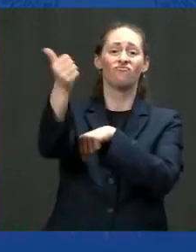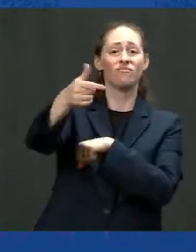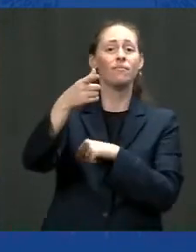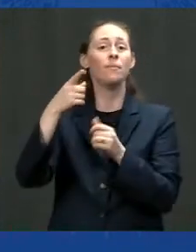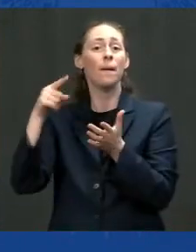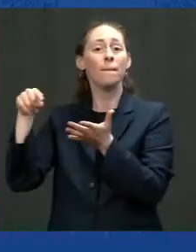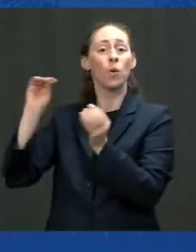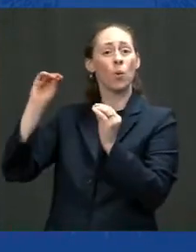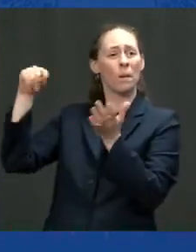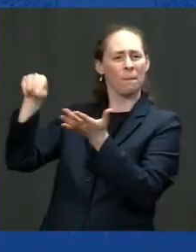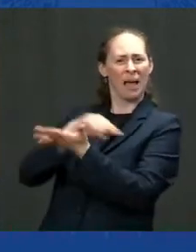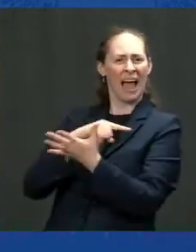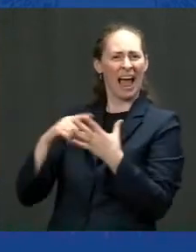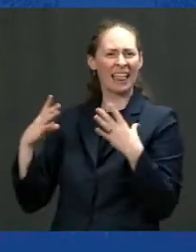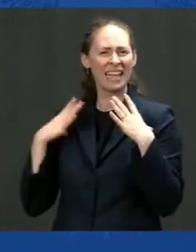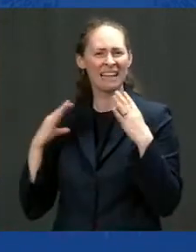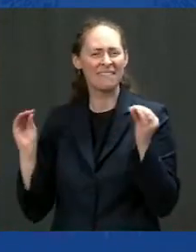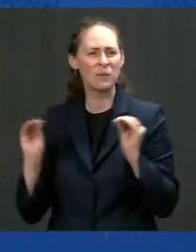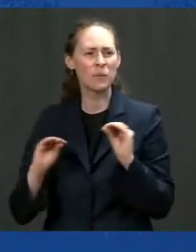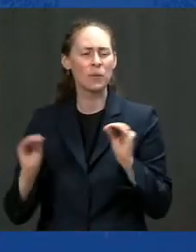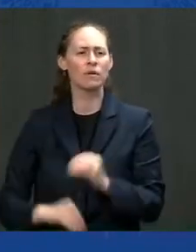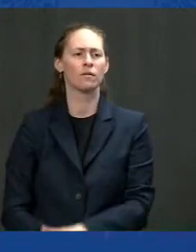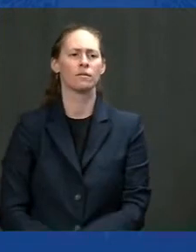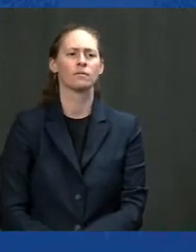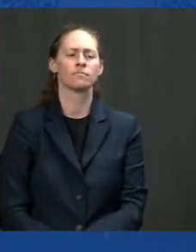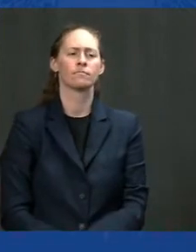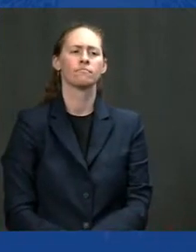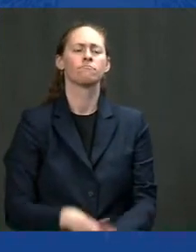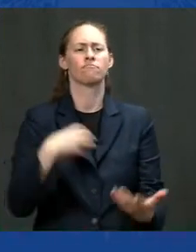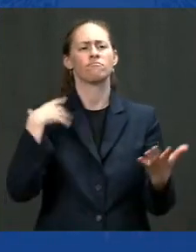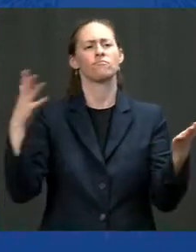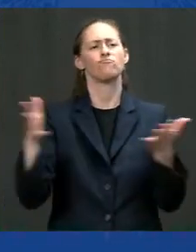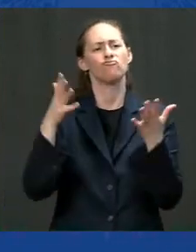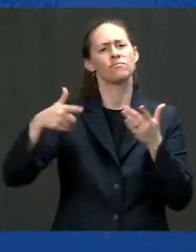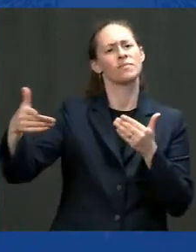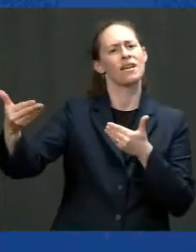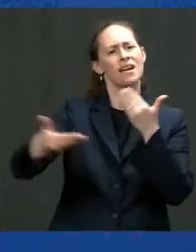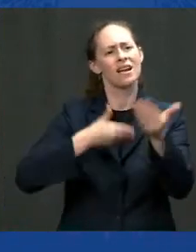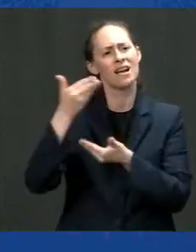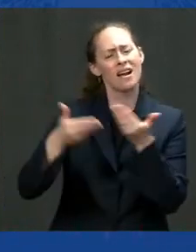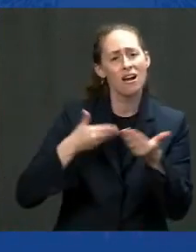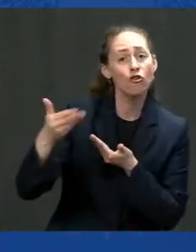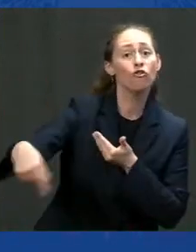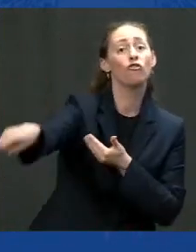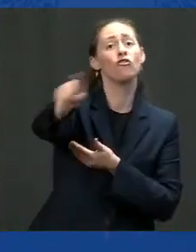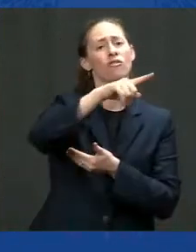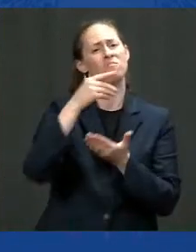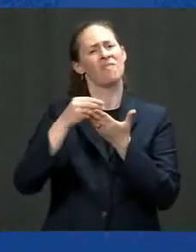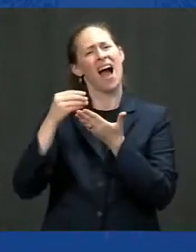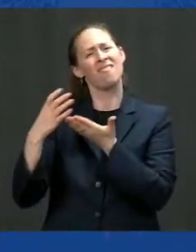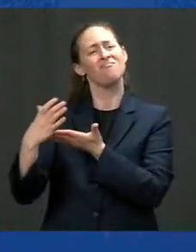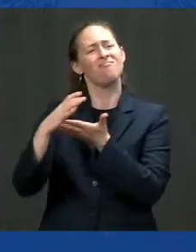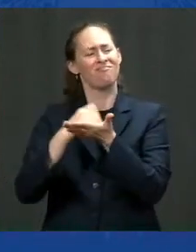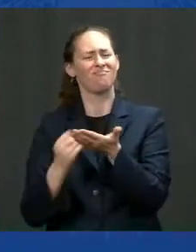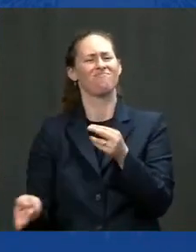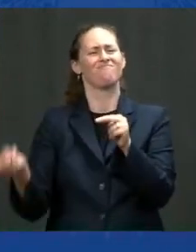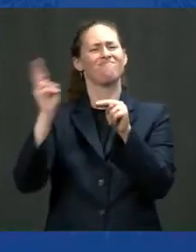workforce enhance our productivity raise wages and bring down the cost for working families